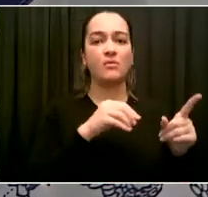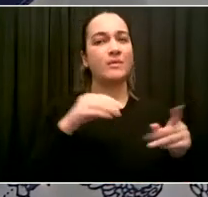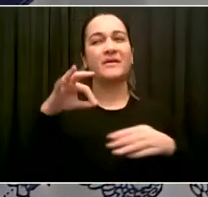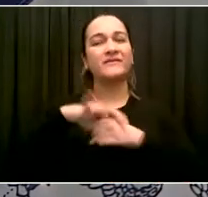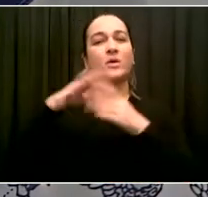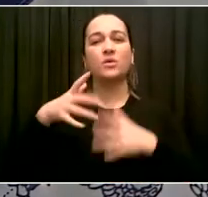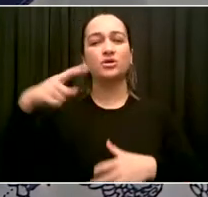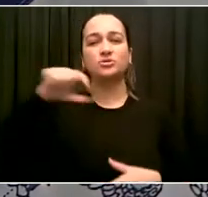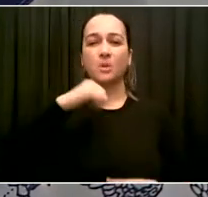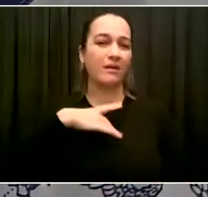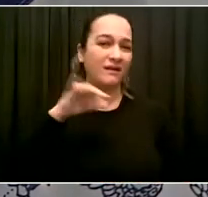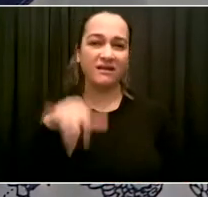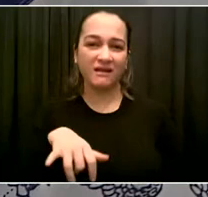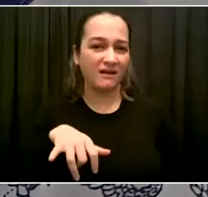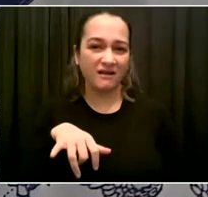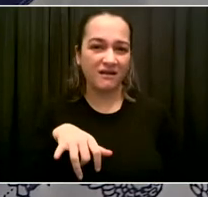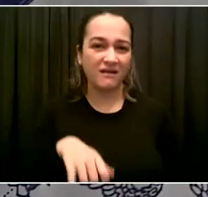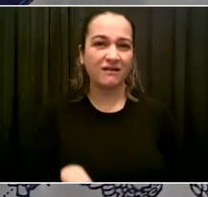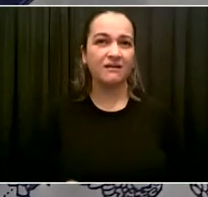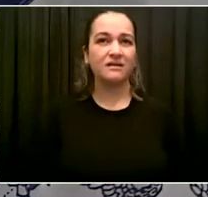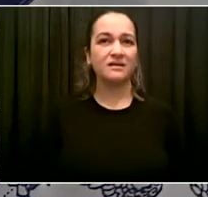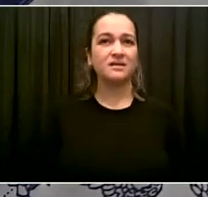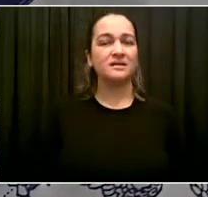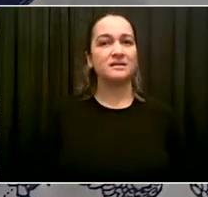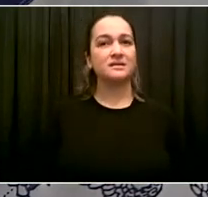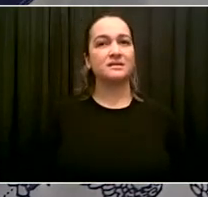everyday people. Go ahead, Henry.